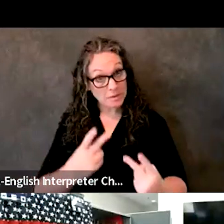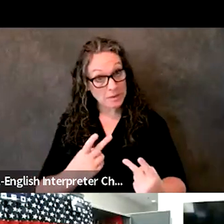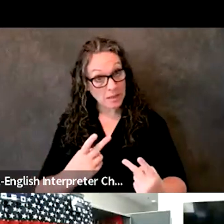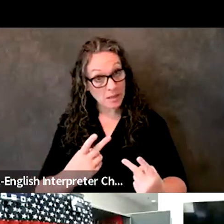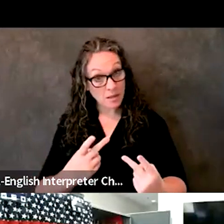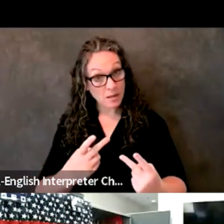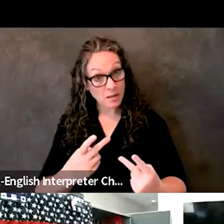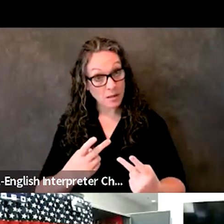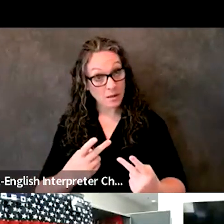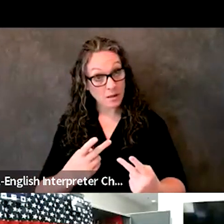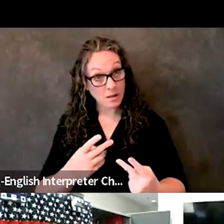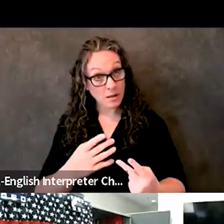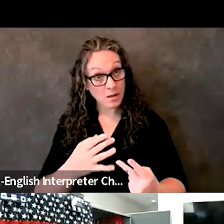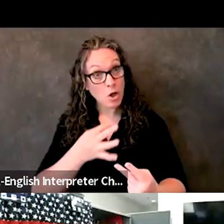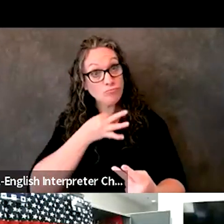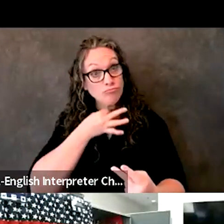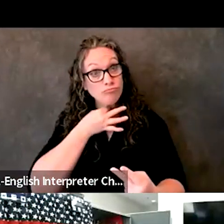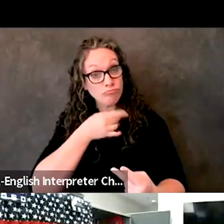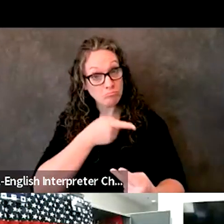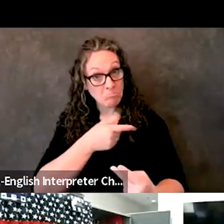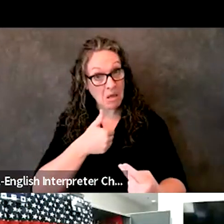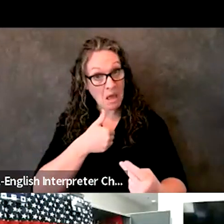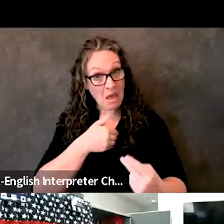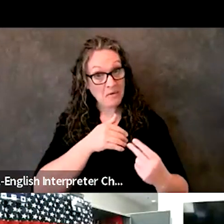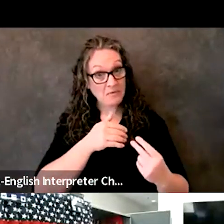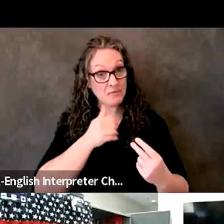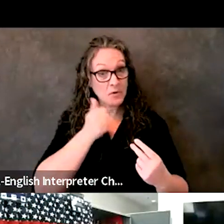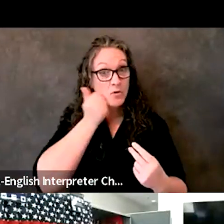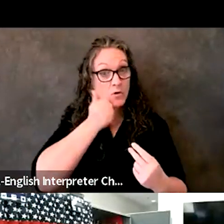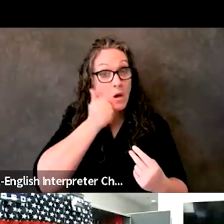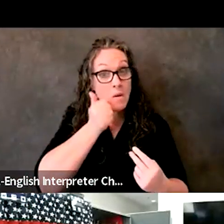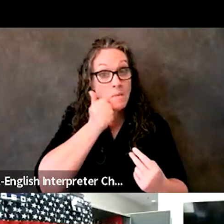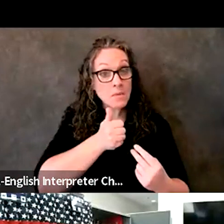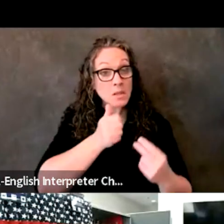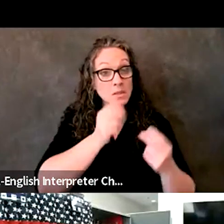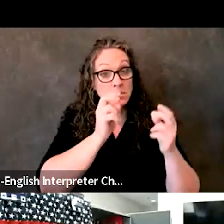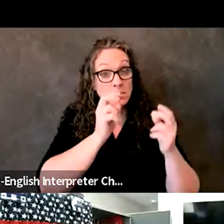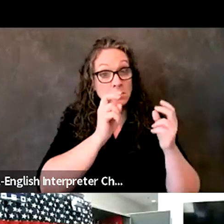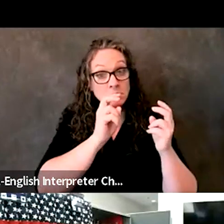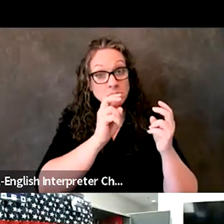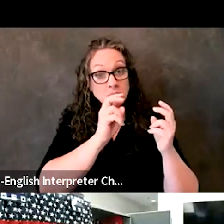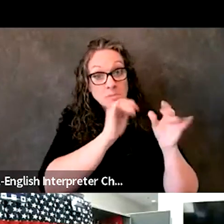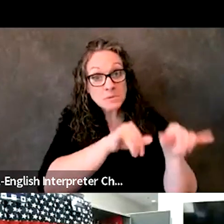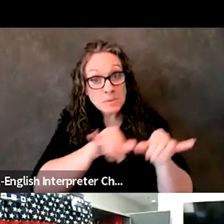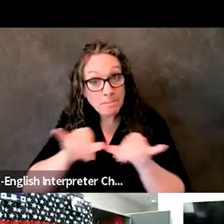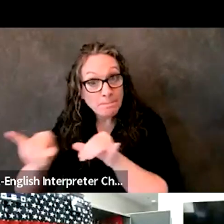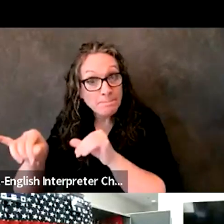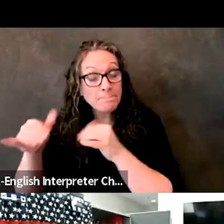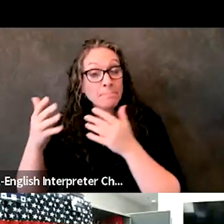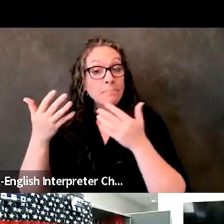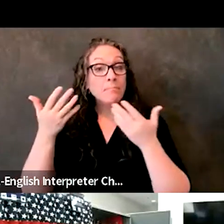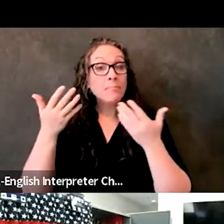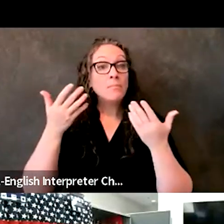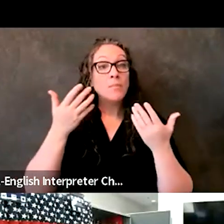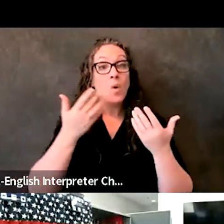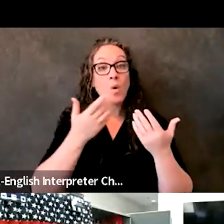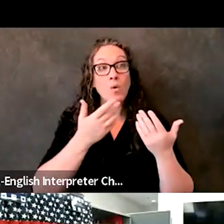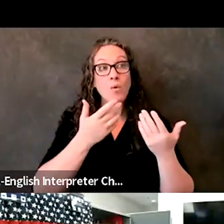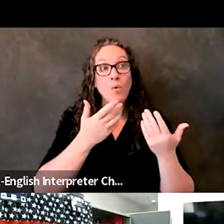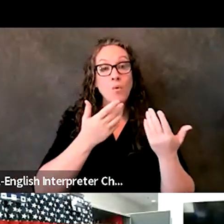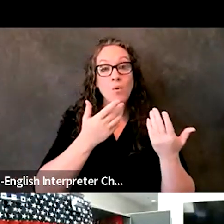common threads, um, or, or, uh, challenges